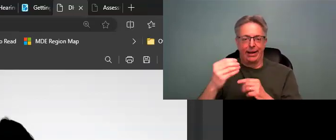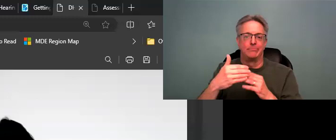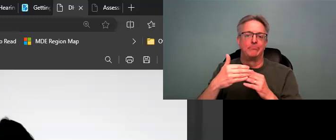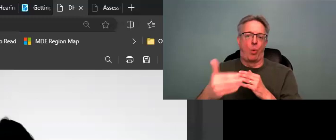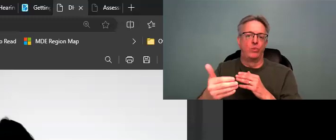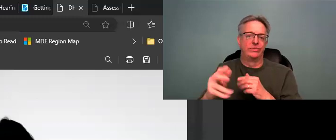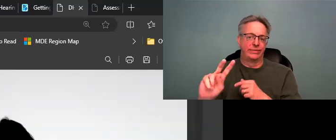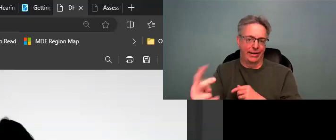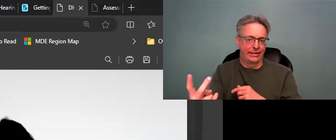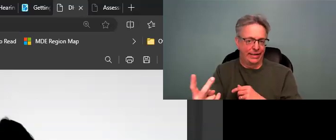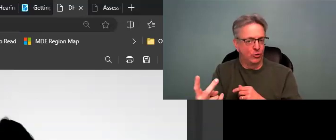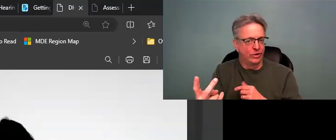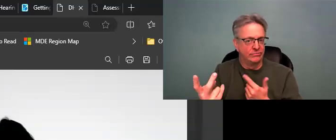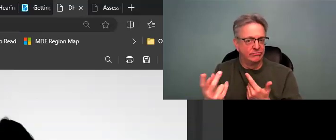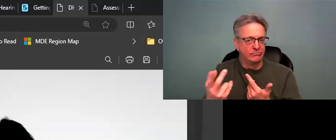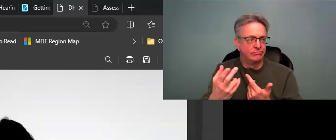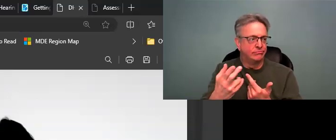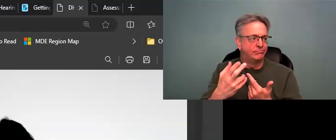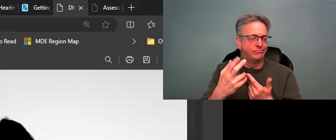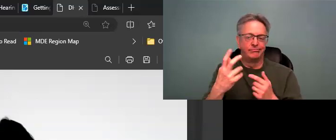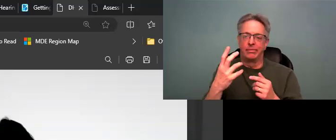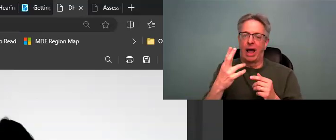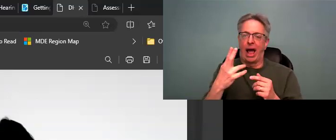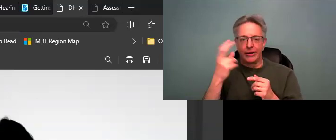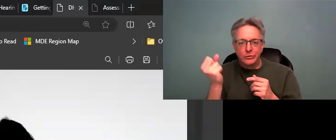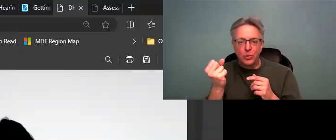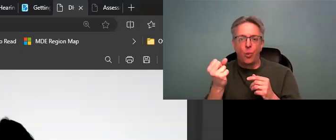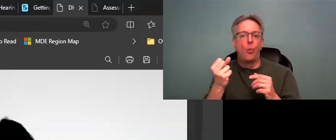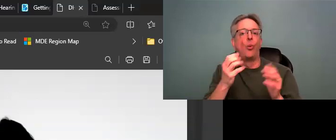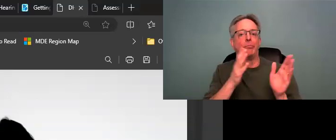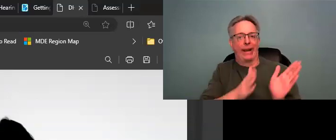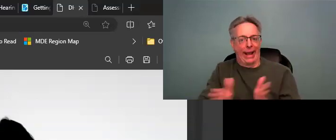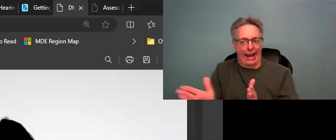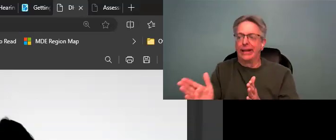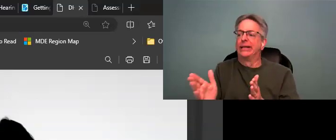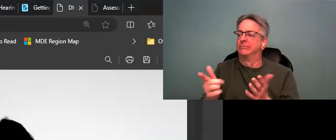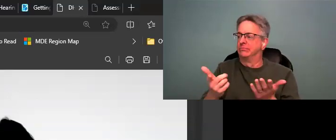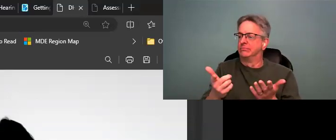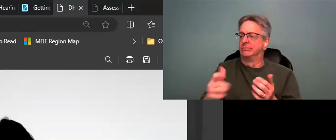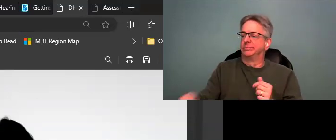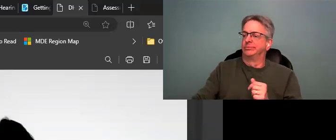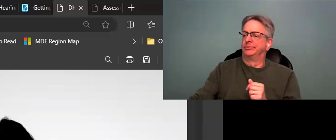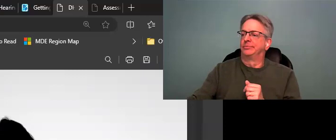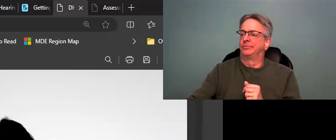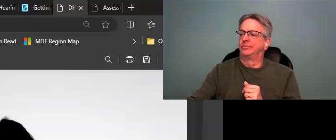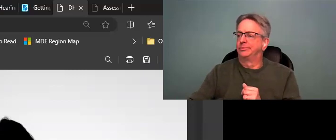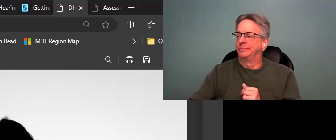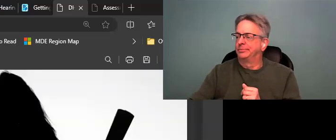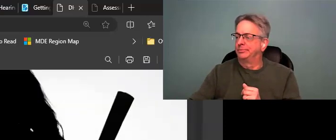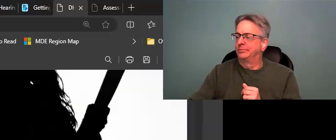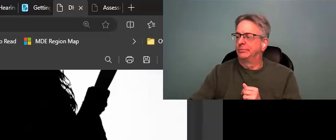the pre-ETS and post-secondary, whether it's high school planning.